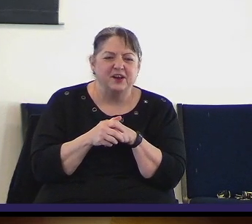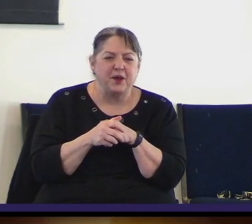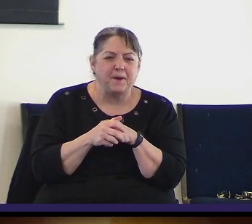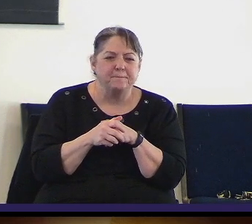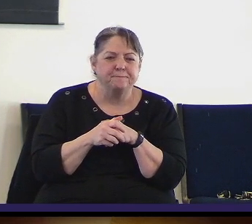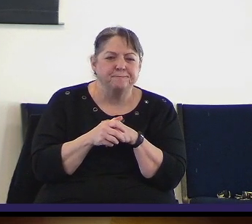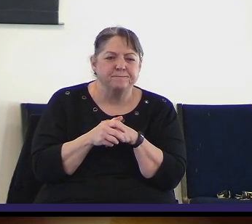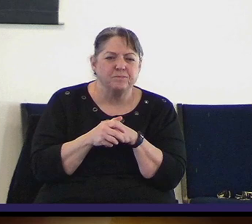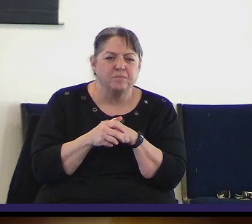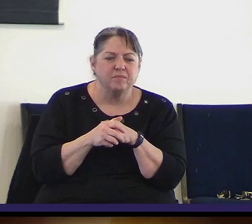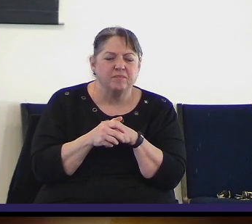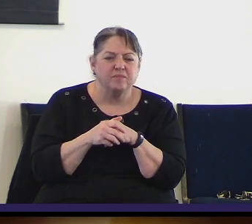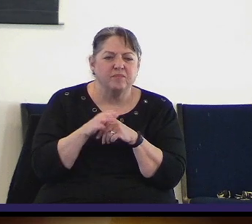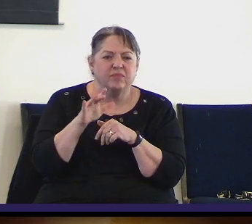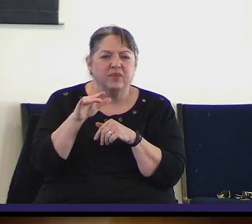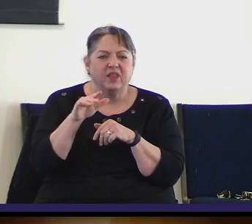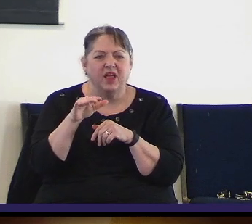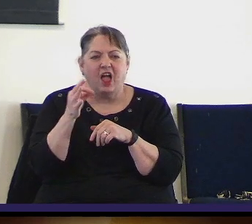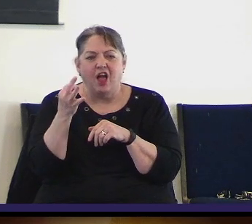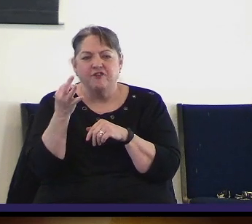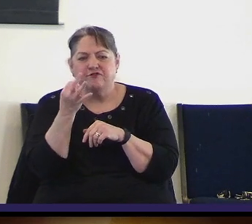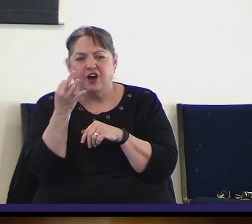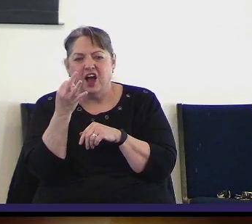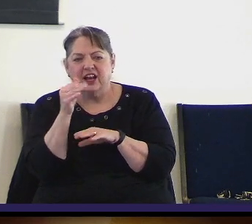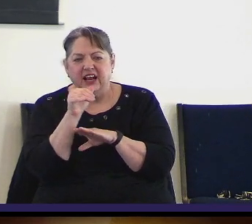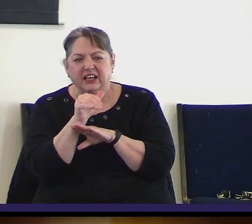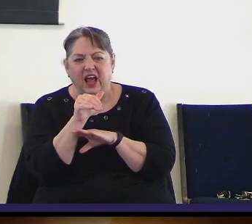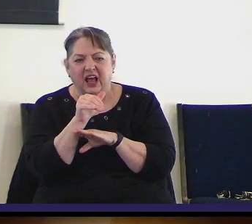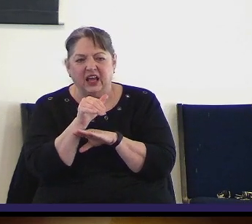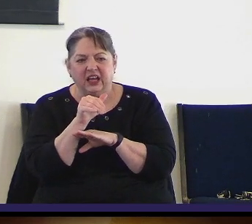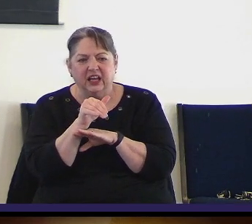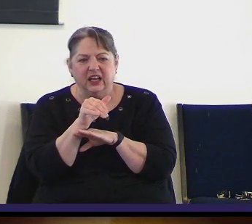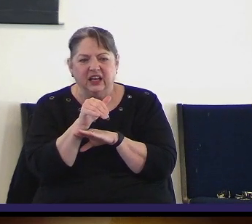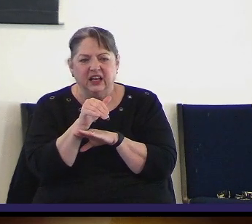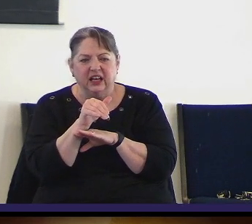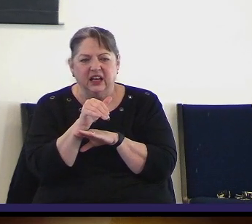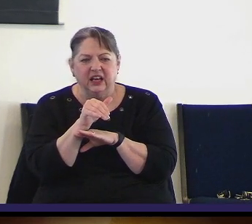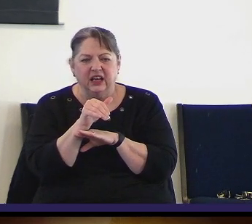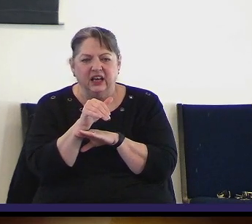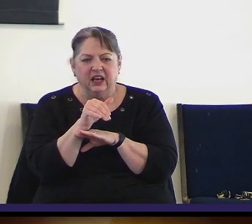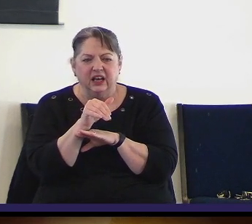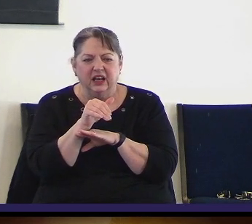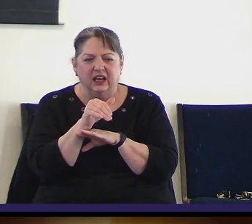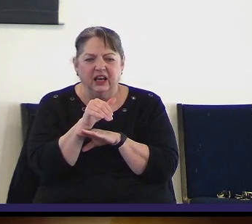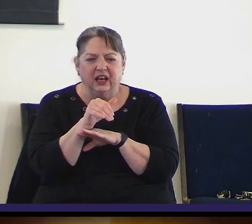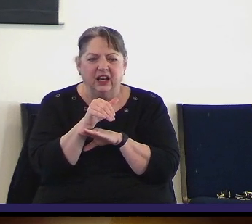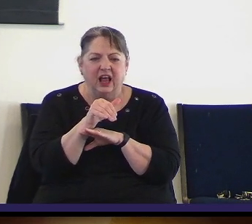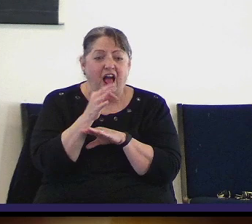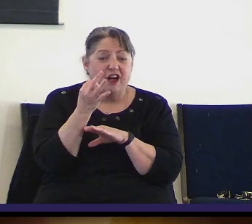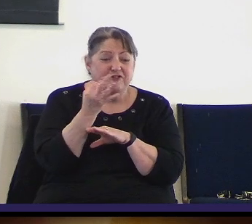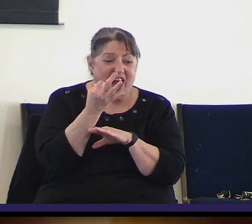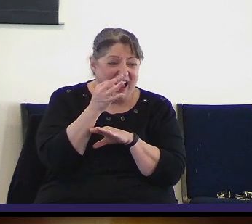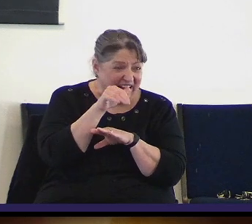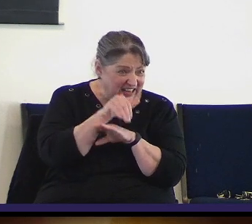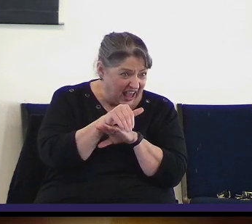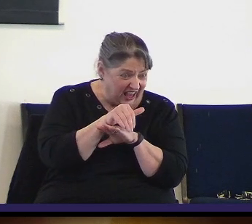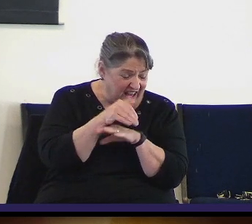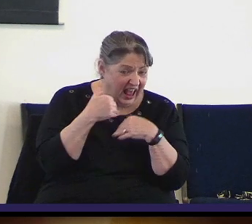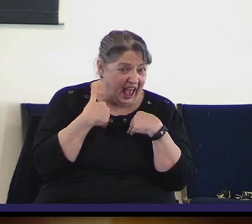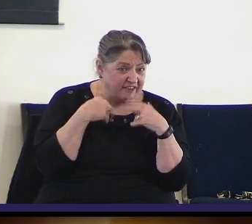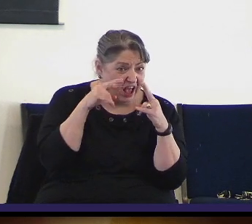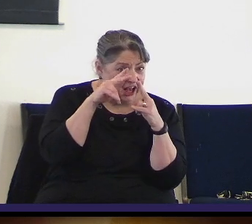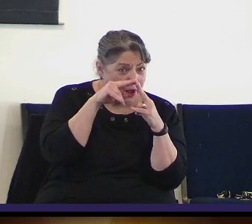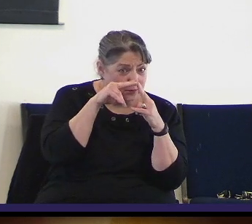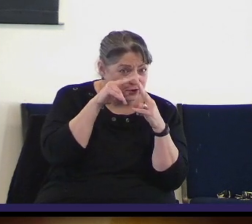want to say that the Friday night couples outing is full. We have no more room. have 15 couples going.